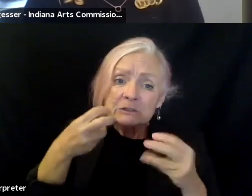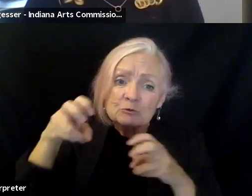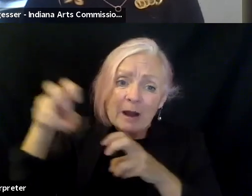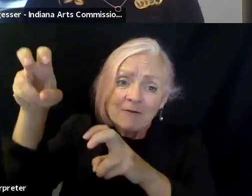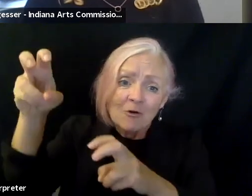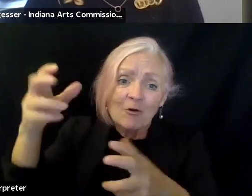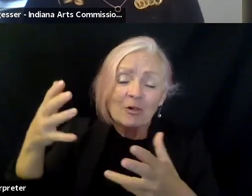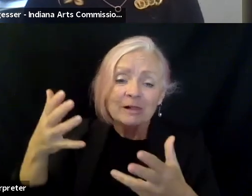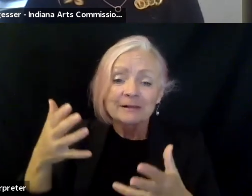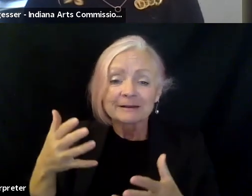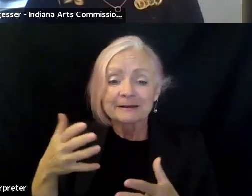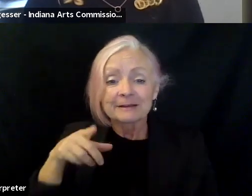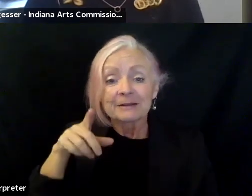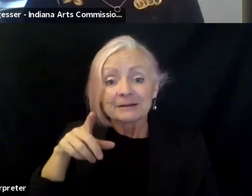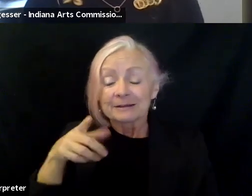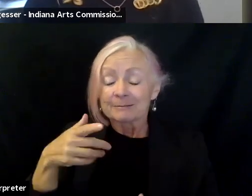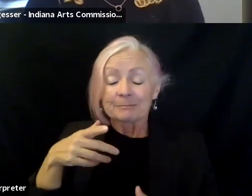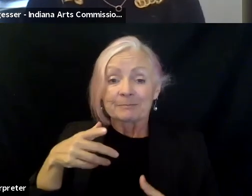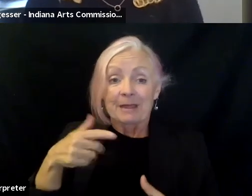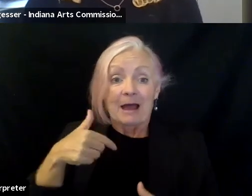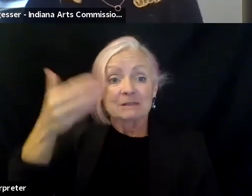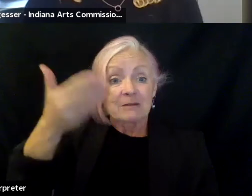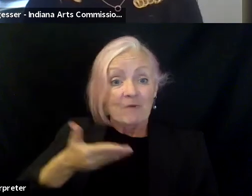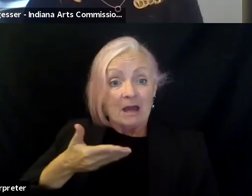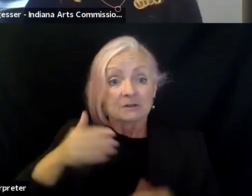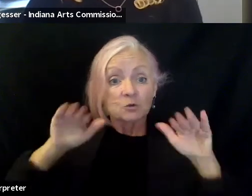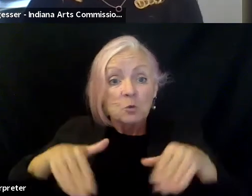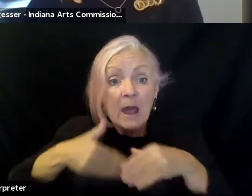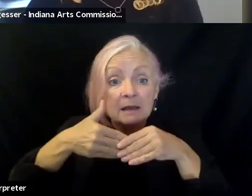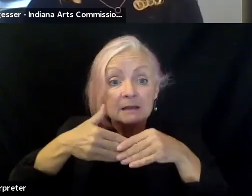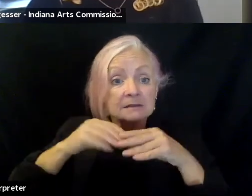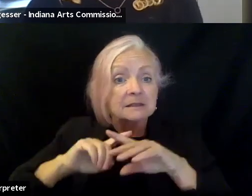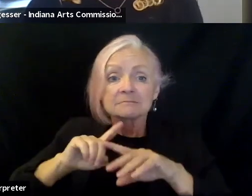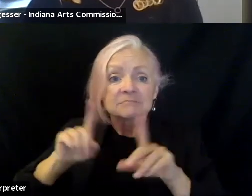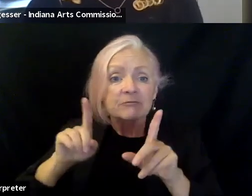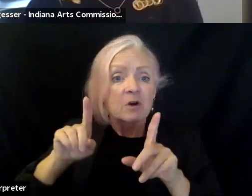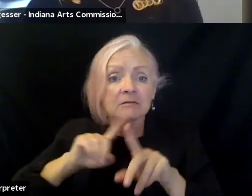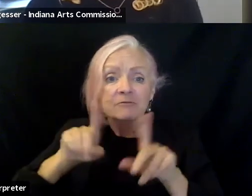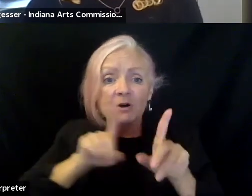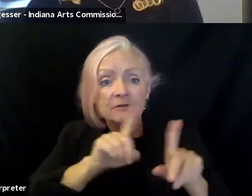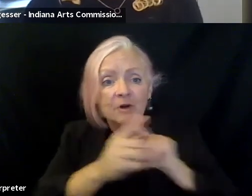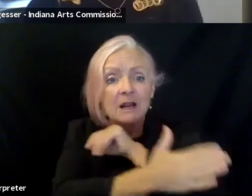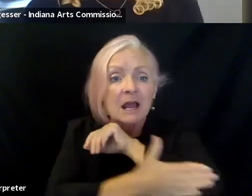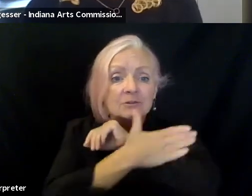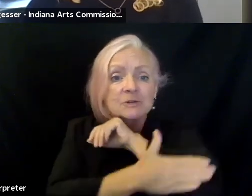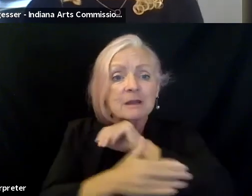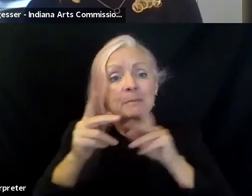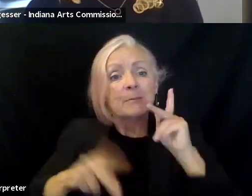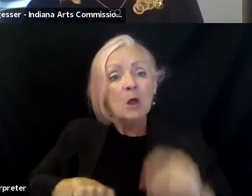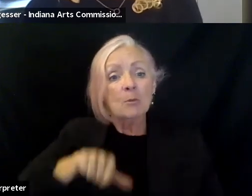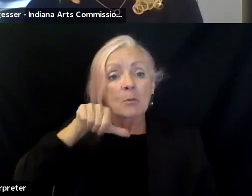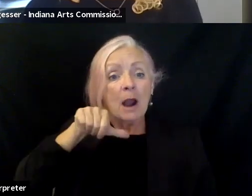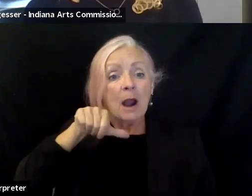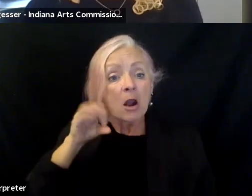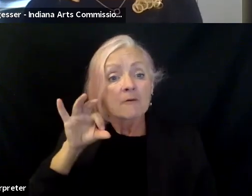because, you know, you have, you know, I've been invited to weddings in other countries, know, just use the people are so proud of their countries that they want